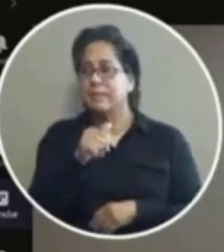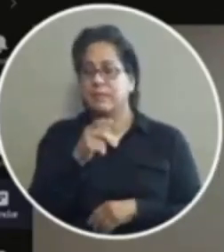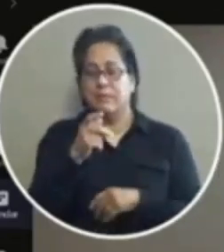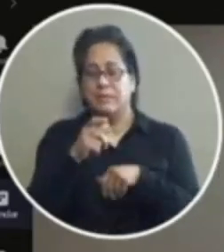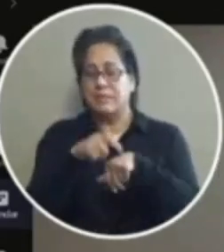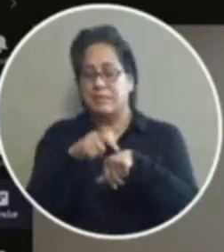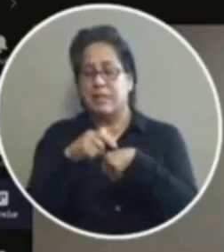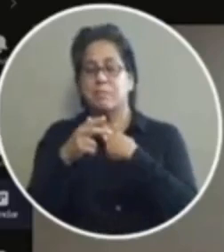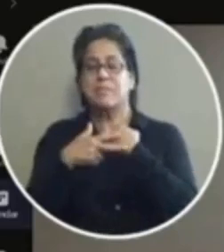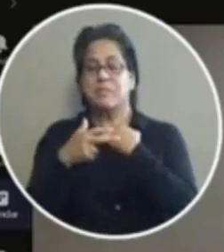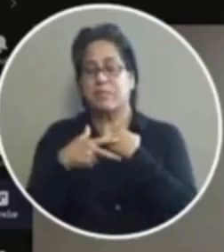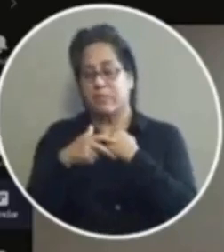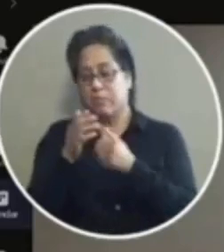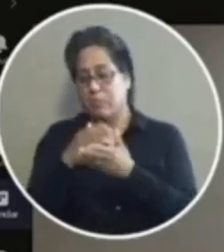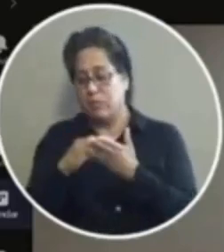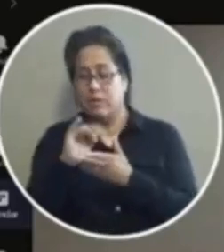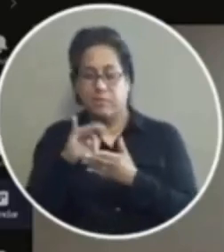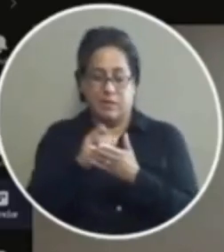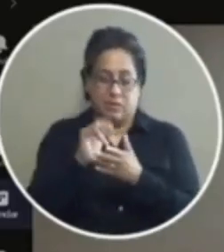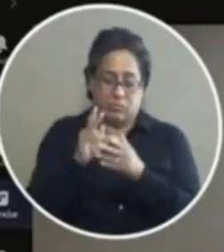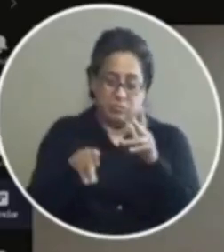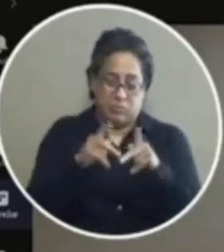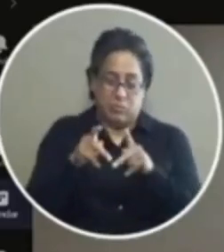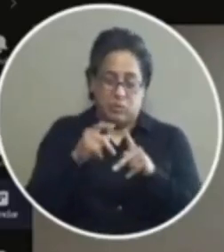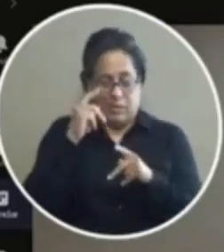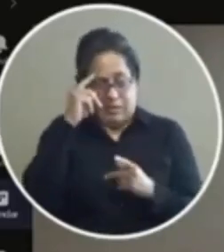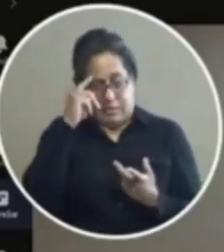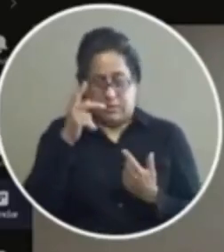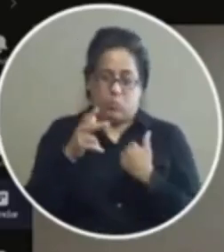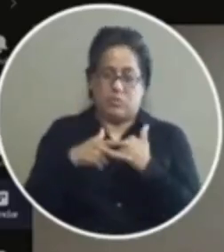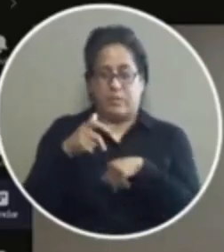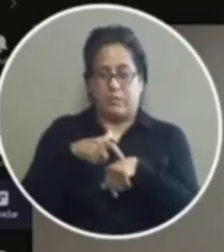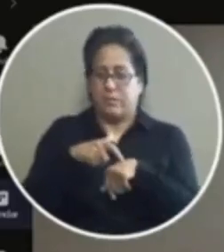element for us if that's what people were looking at and doing